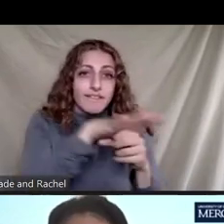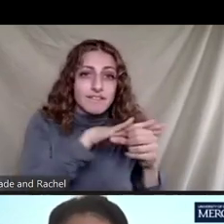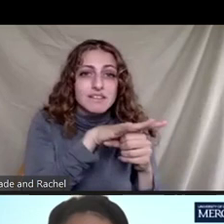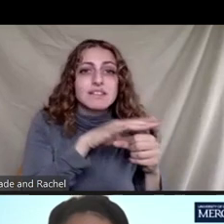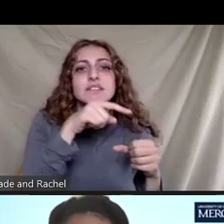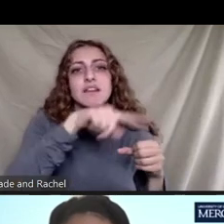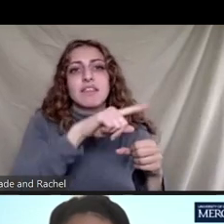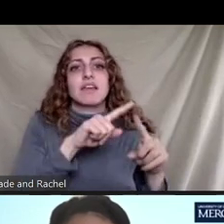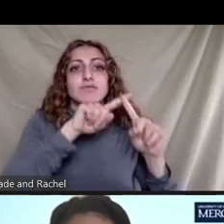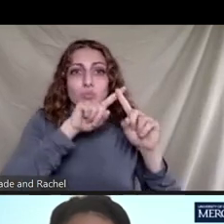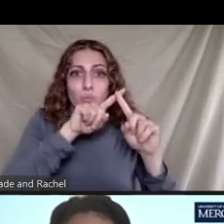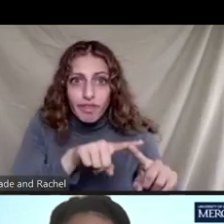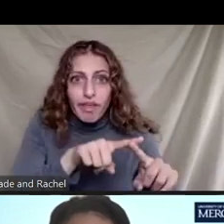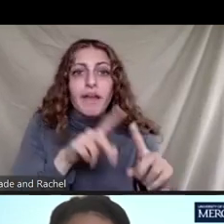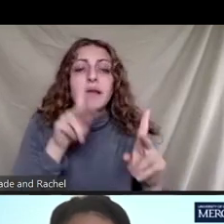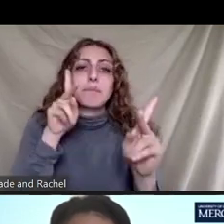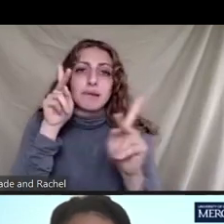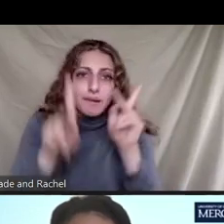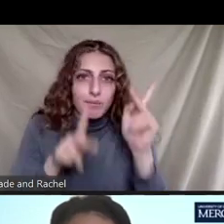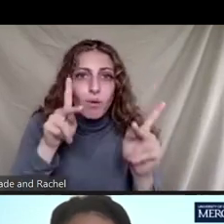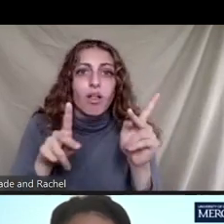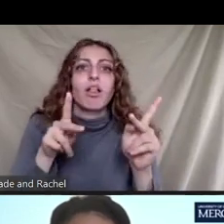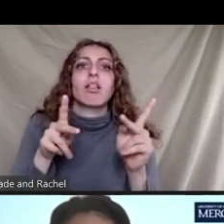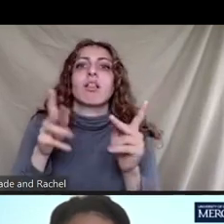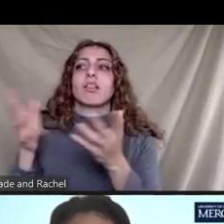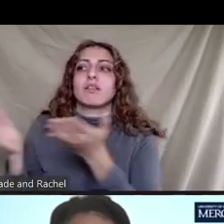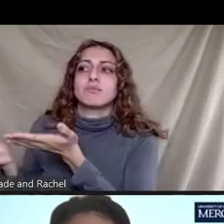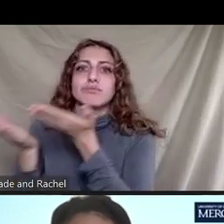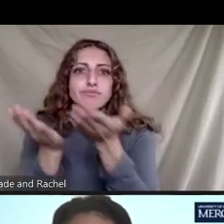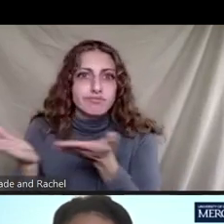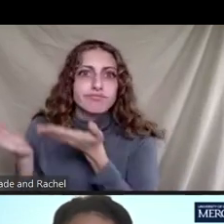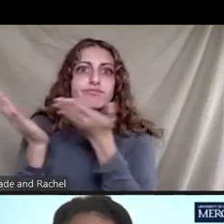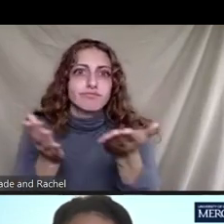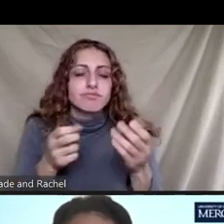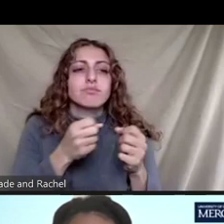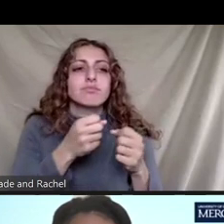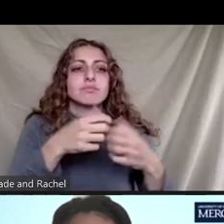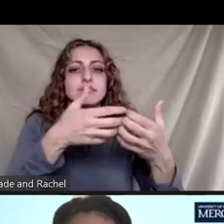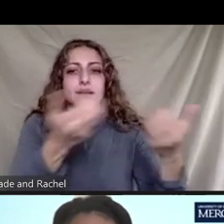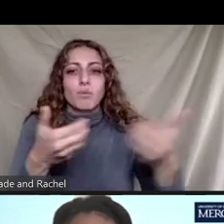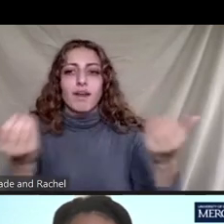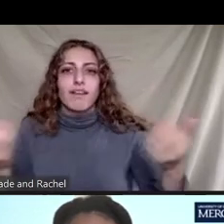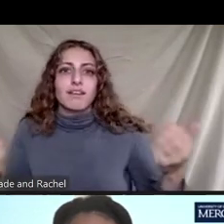rely on the people in sort and segregating and separating the recyclables.